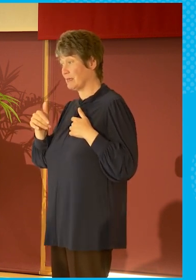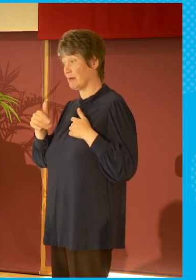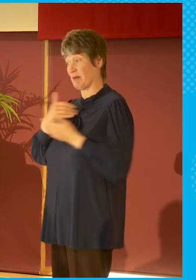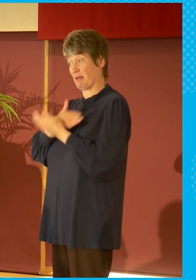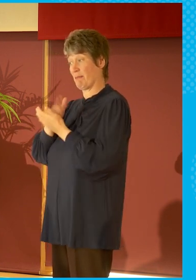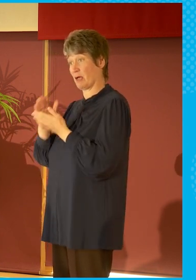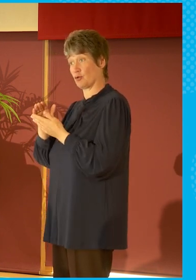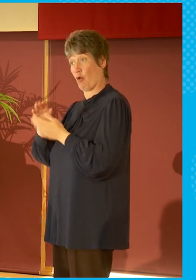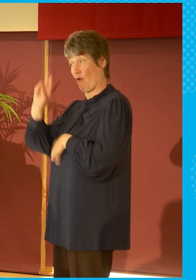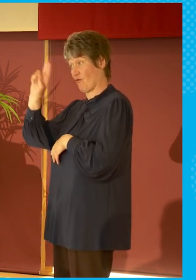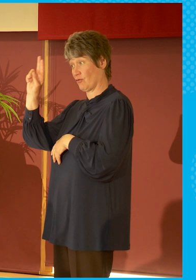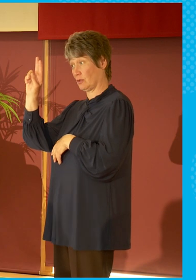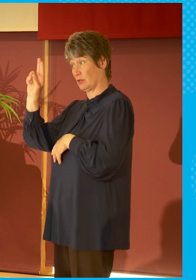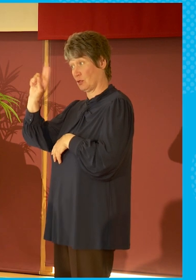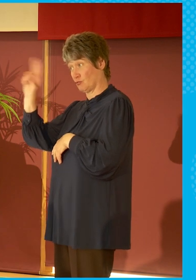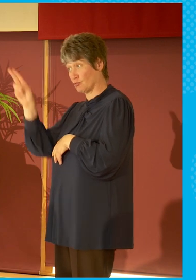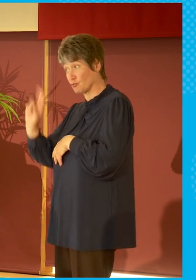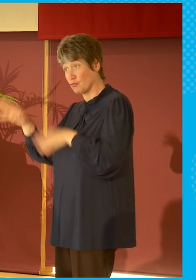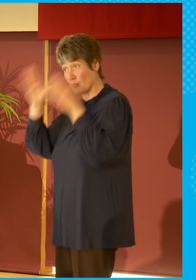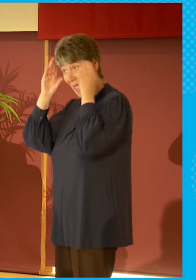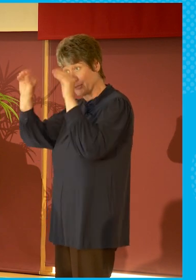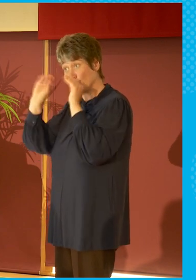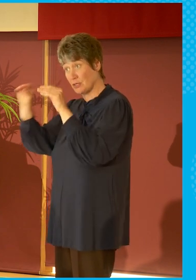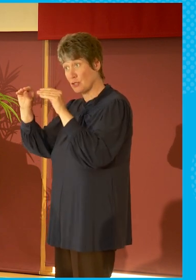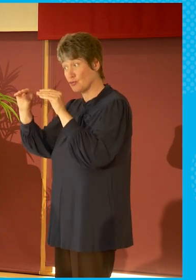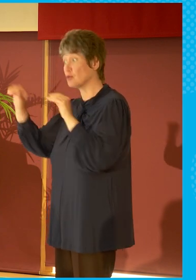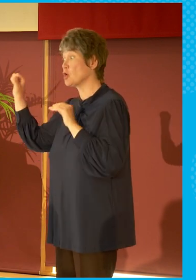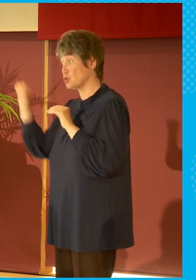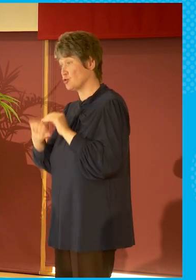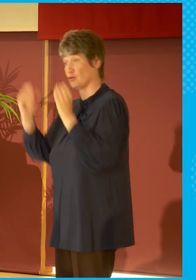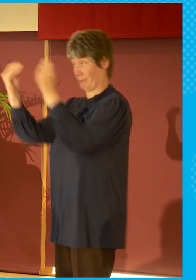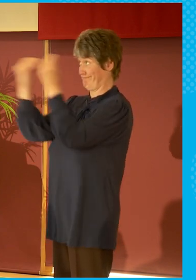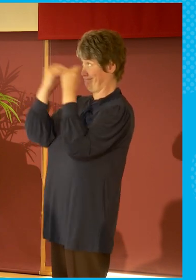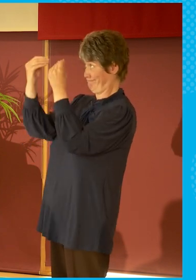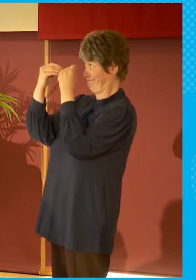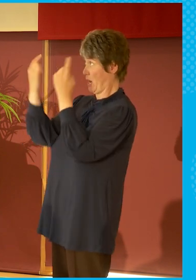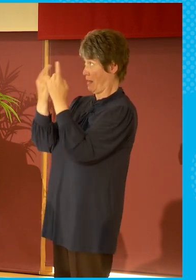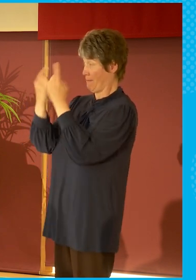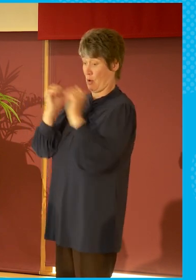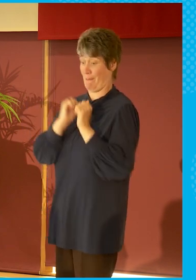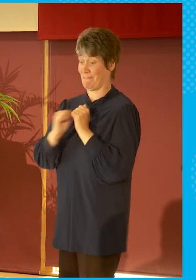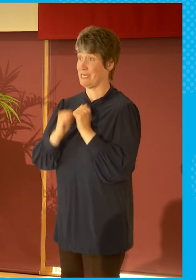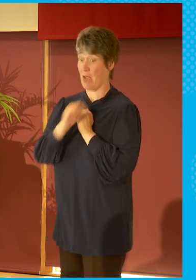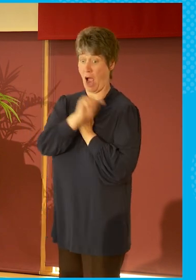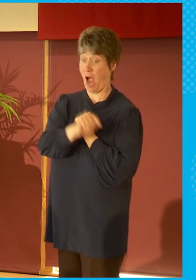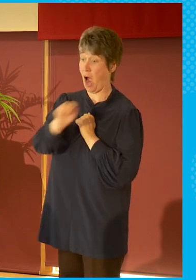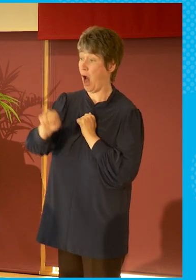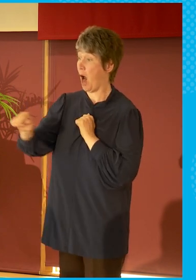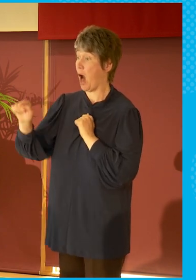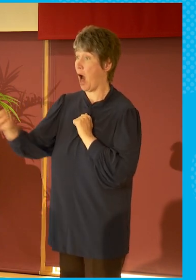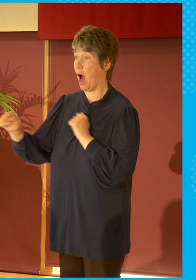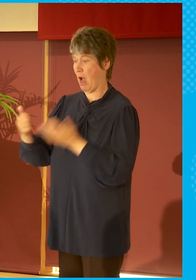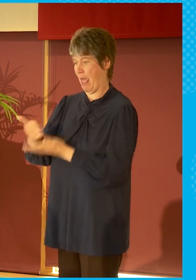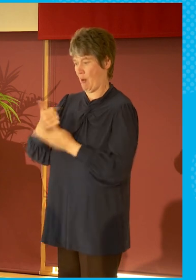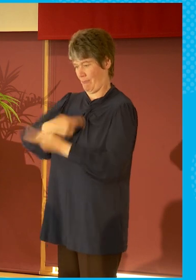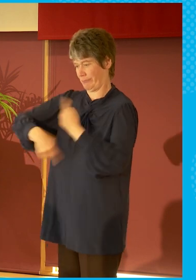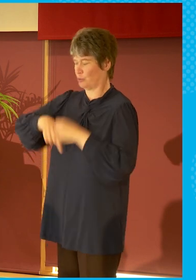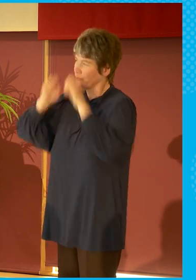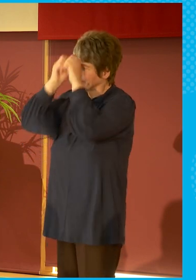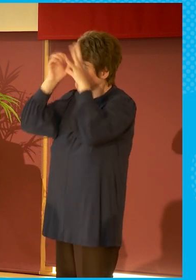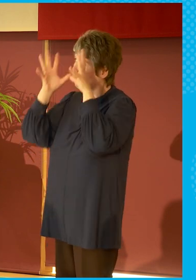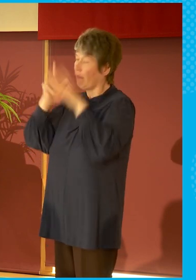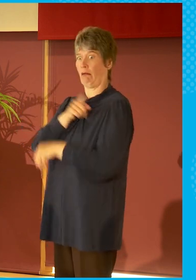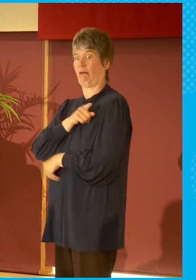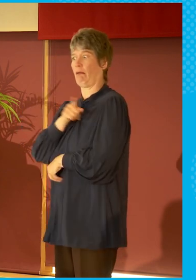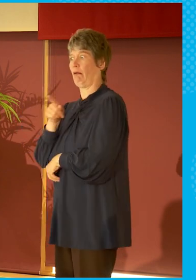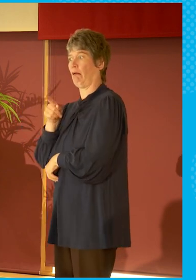at every level. We do need to understand what evidence is and what hearsay